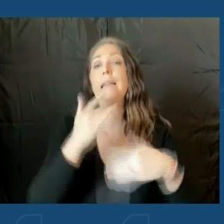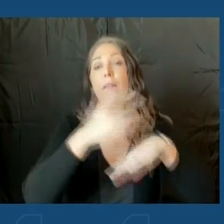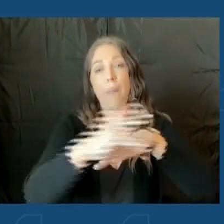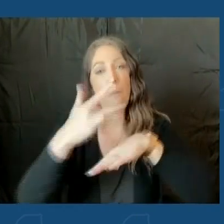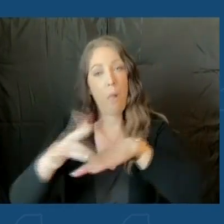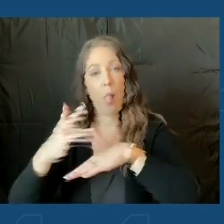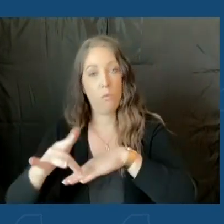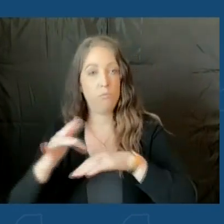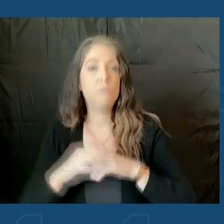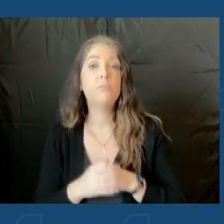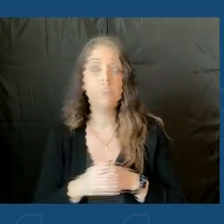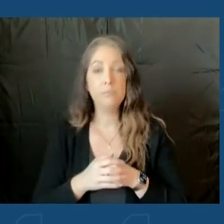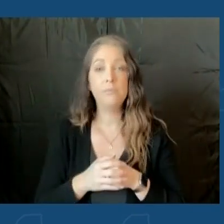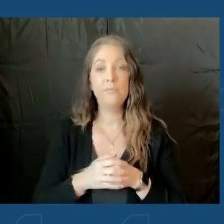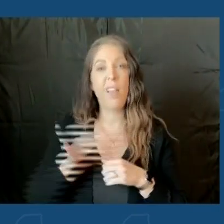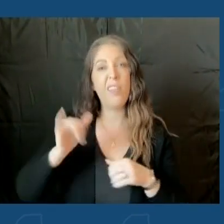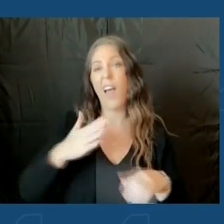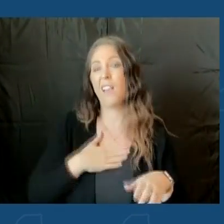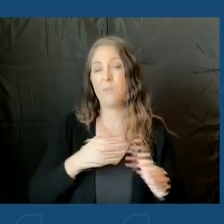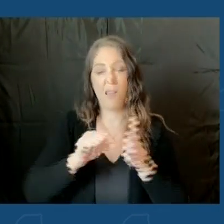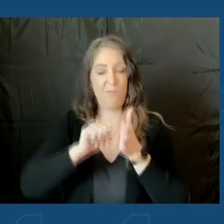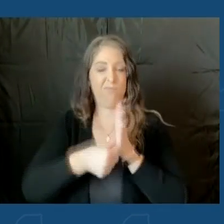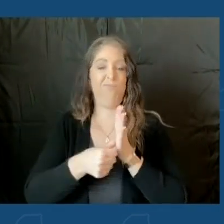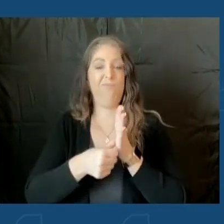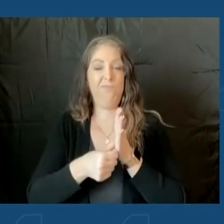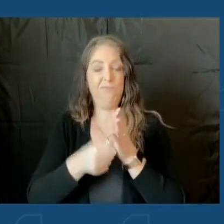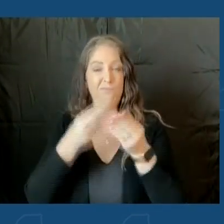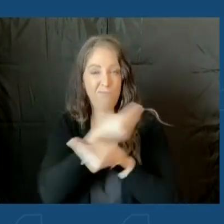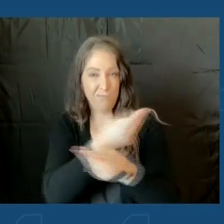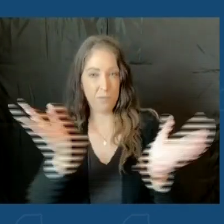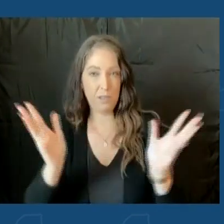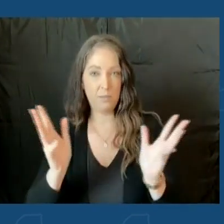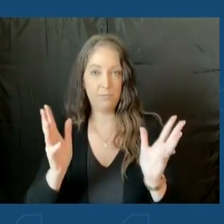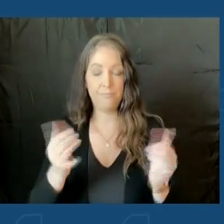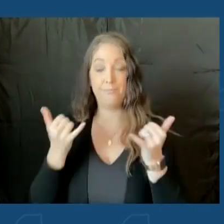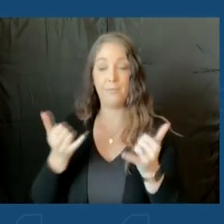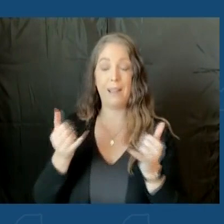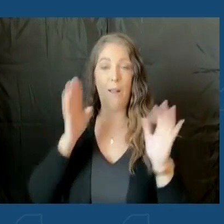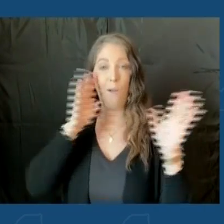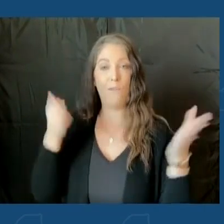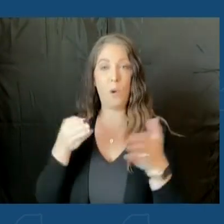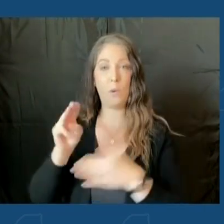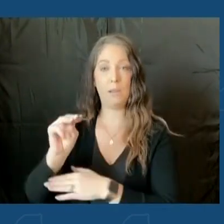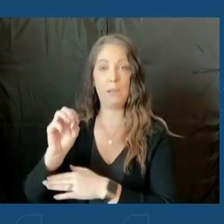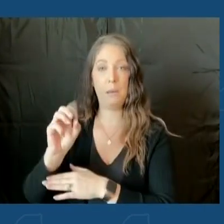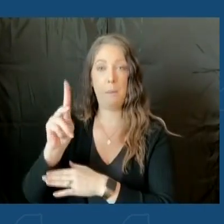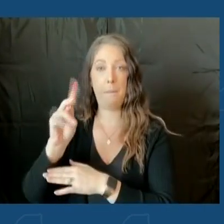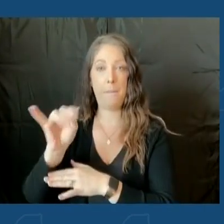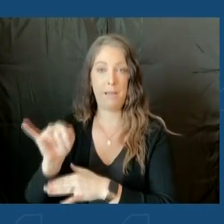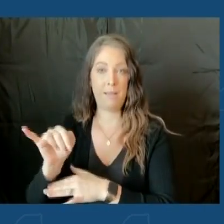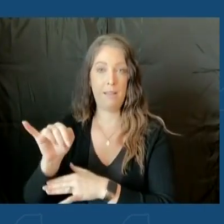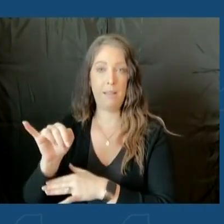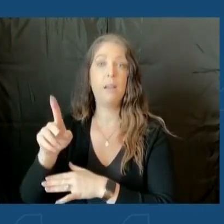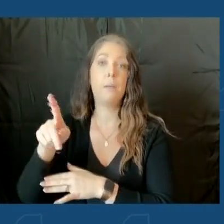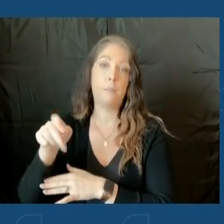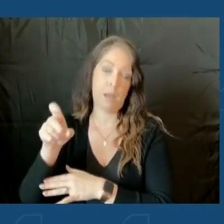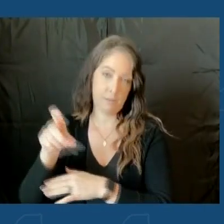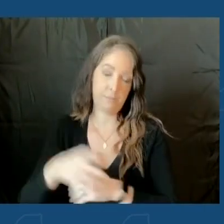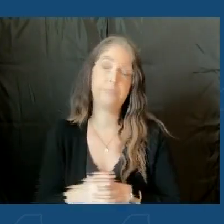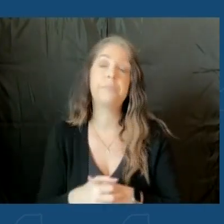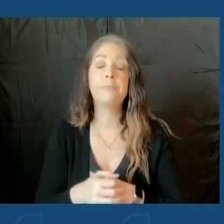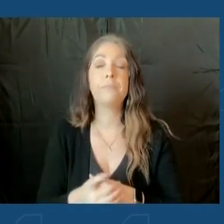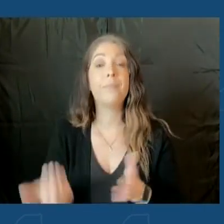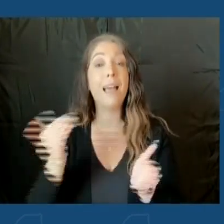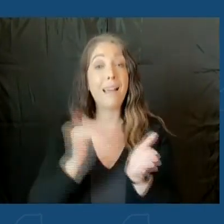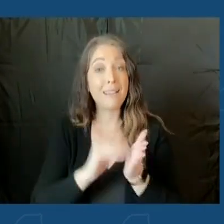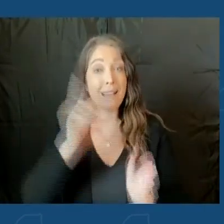possible. So those are my key messages on COVID. Let me now turn to monkeypox. And again, Governor, this